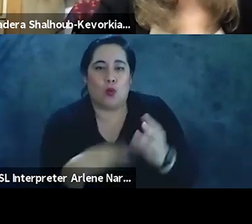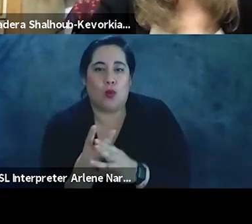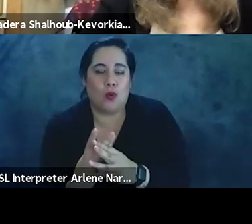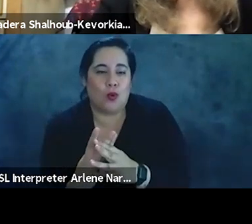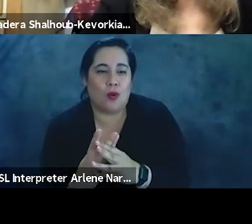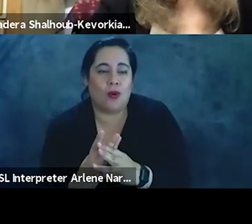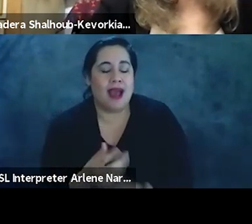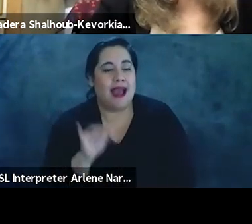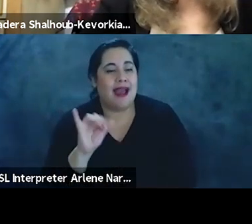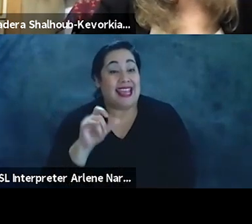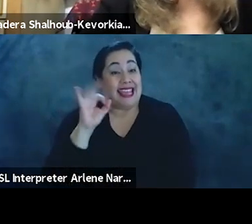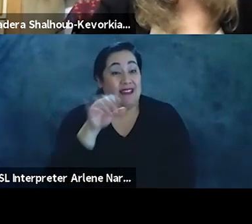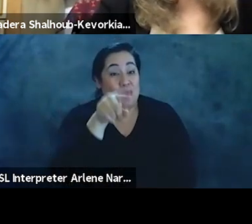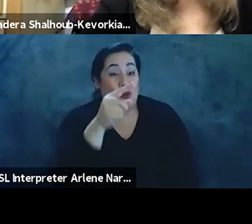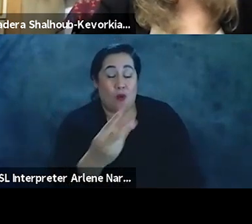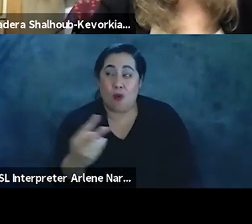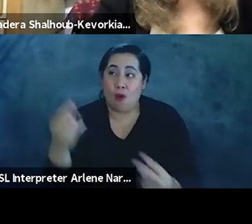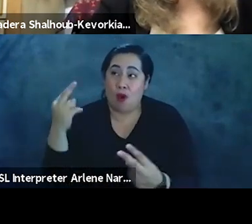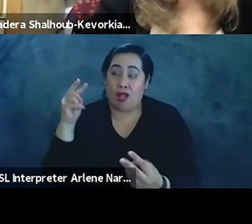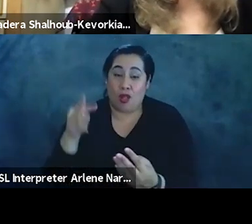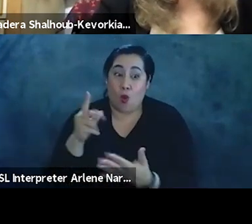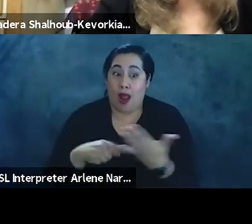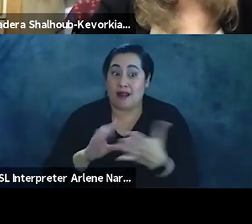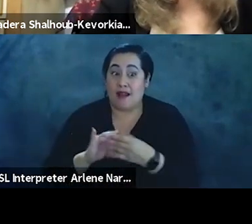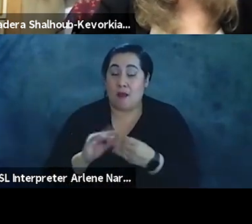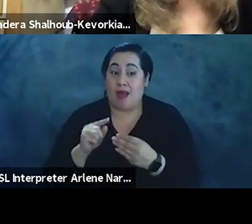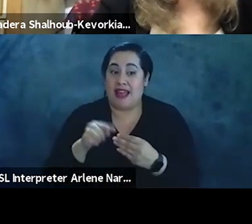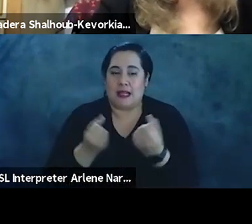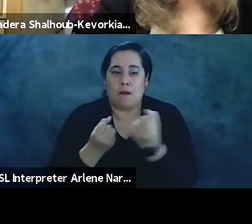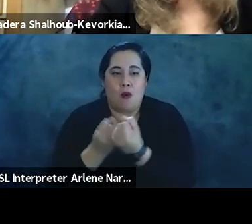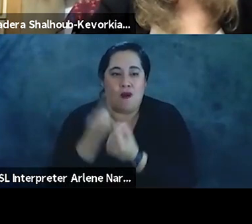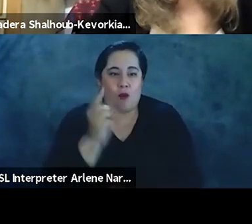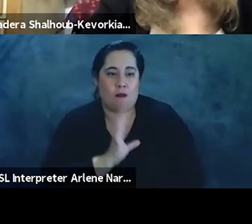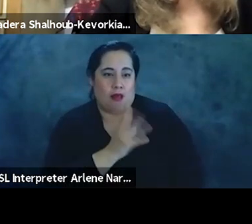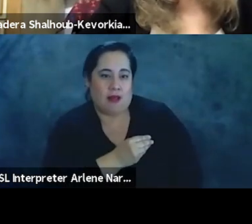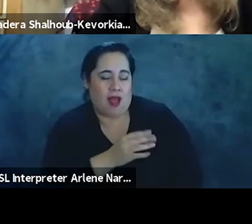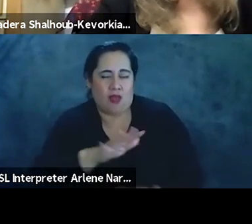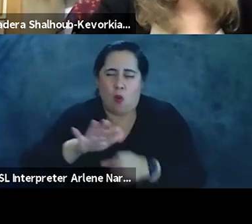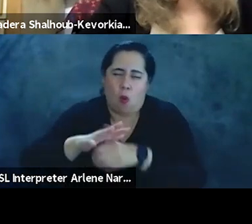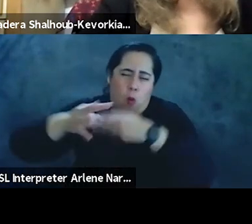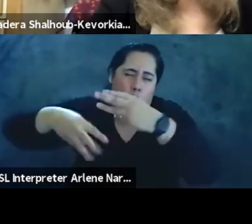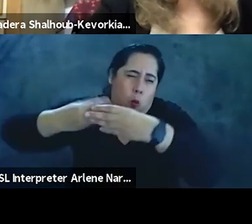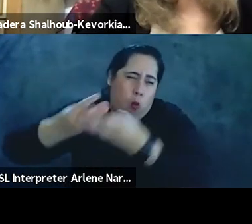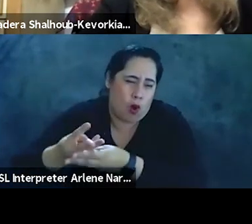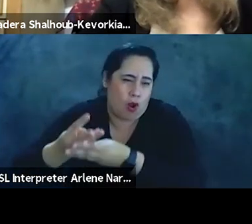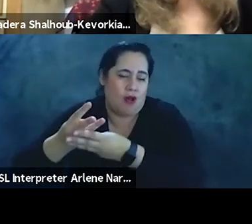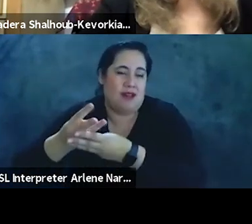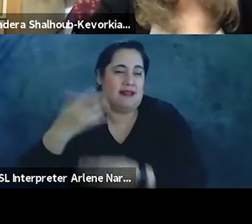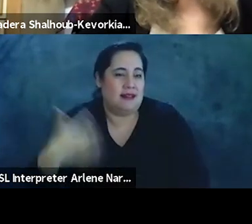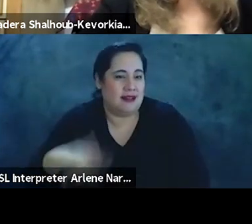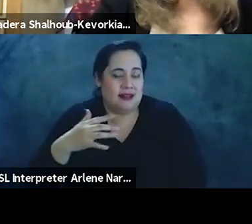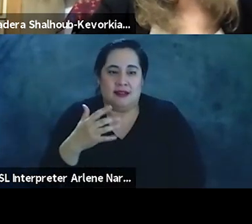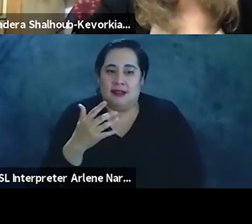I'm, I, you know, if you go back and look at what I was talking about in terms of the support for Palestine around the entire world, there is, there is, there is